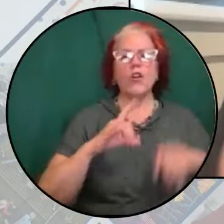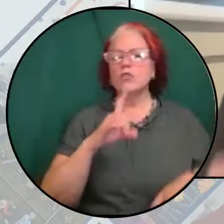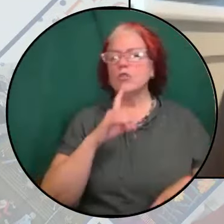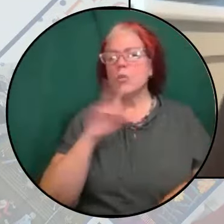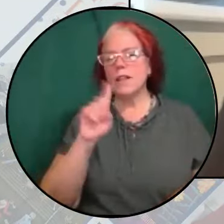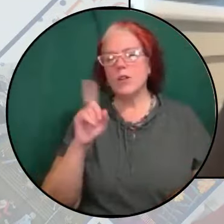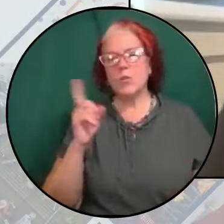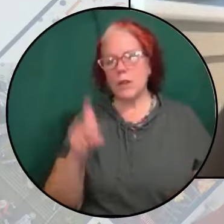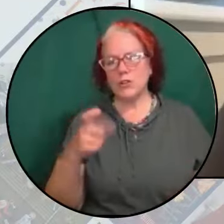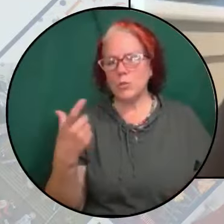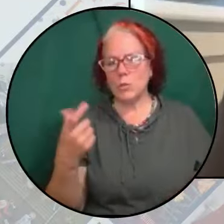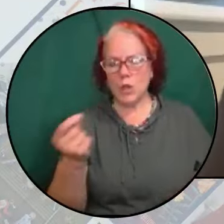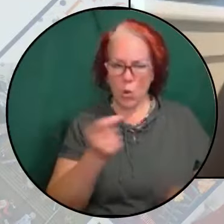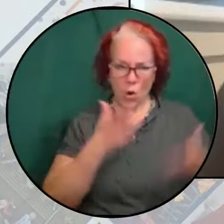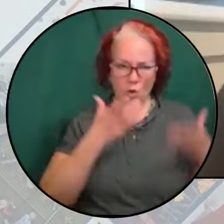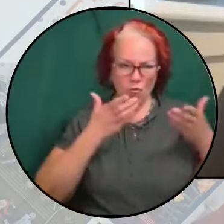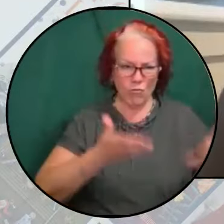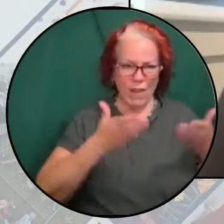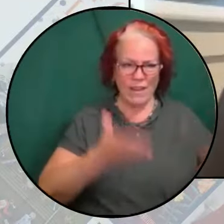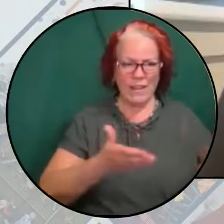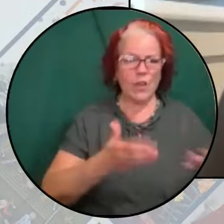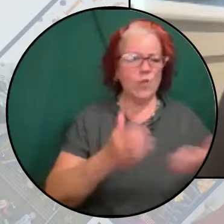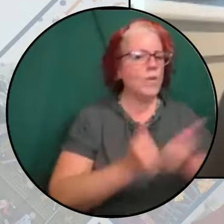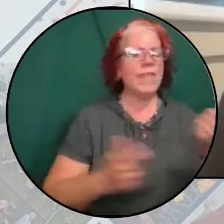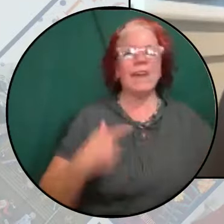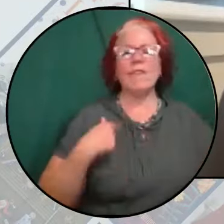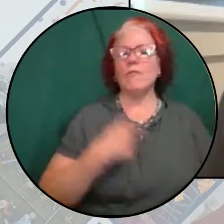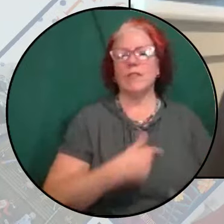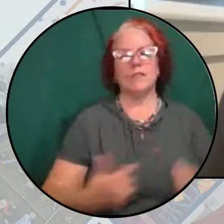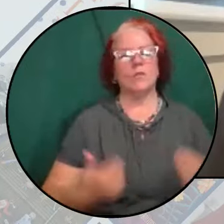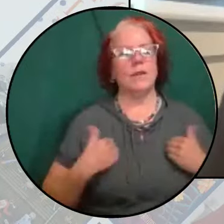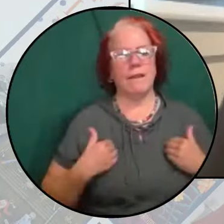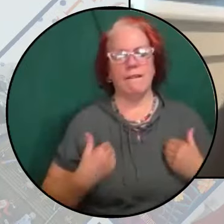us be but right here with everything we have?